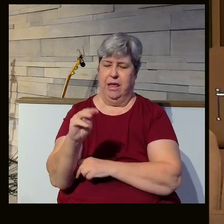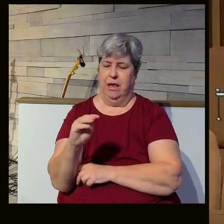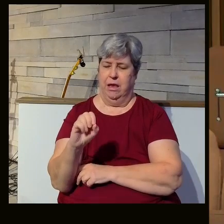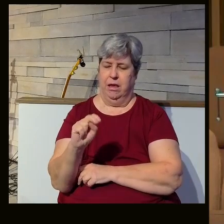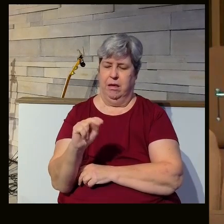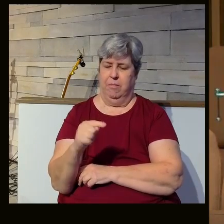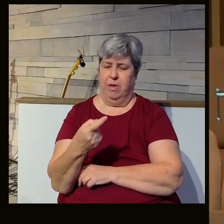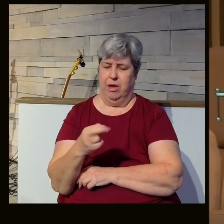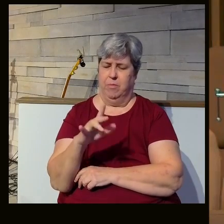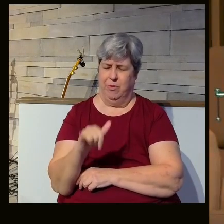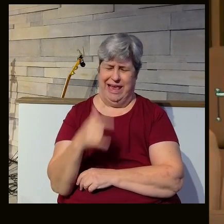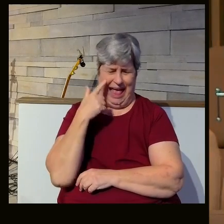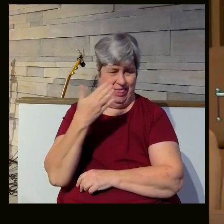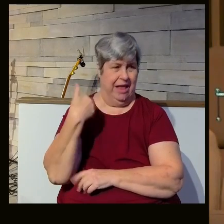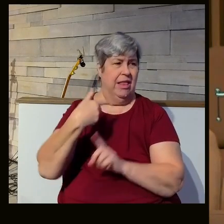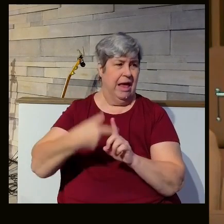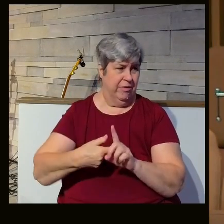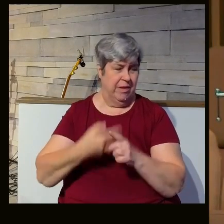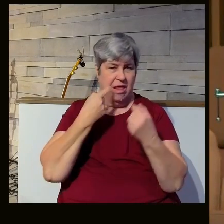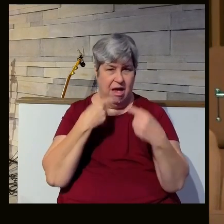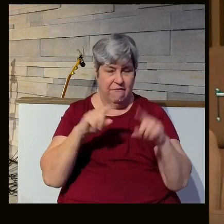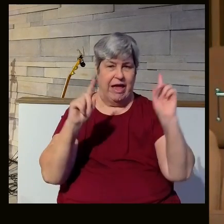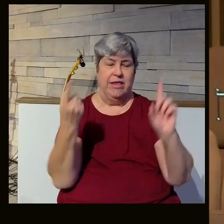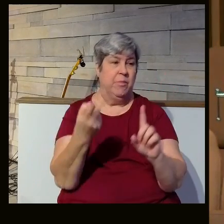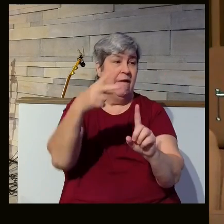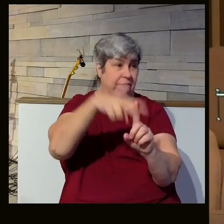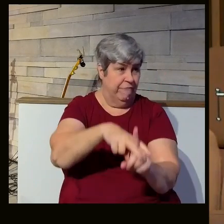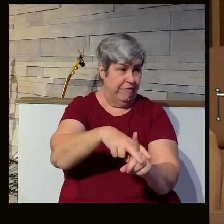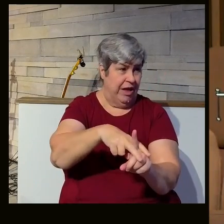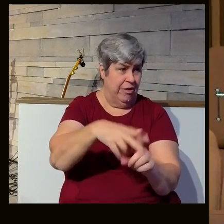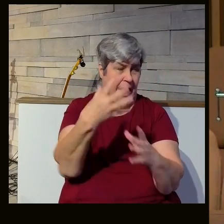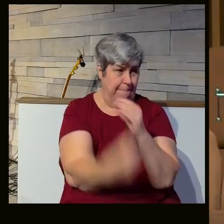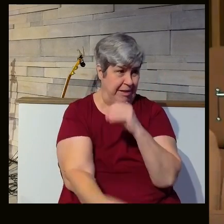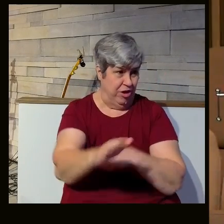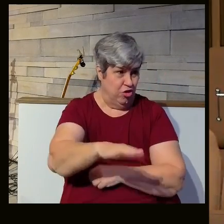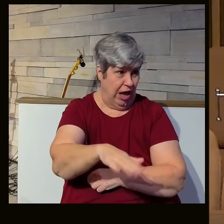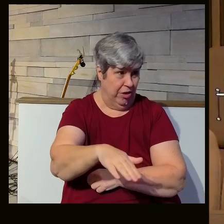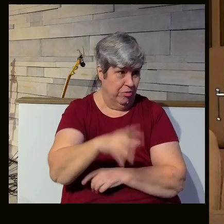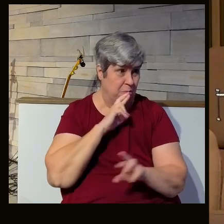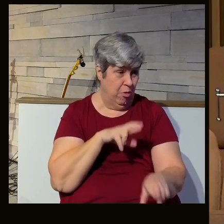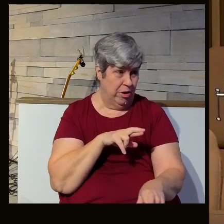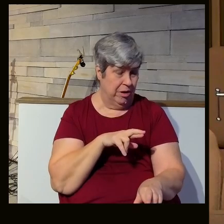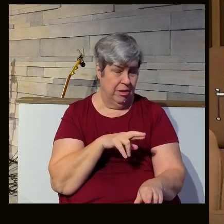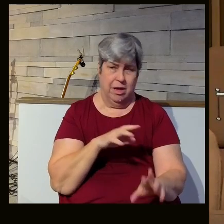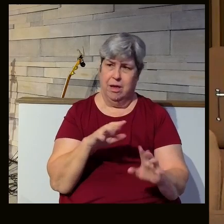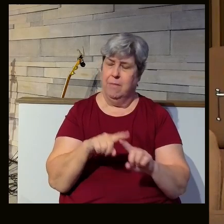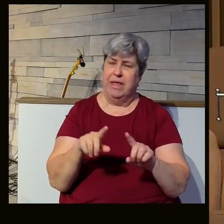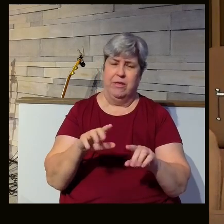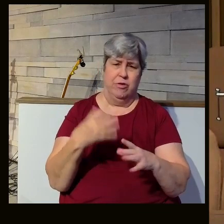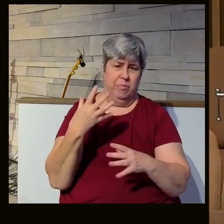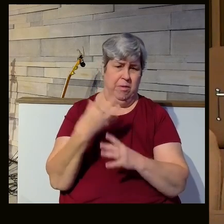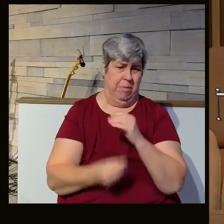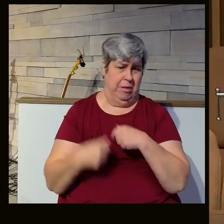Harmony, I think it was last month, where finally a missing person report, a missing child report was filed for her. How long has